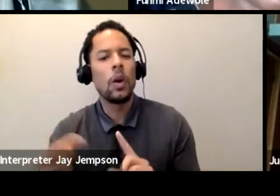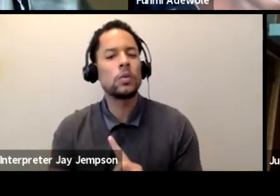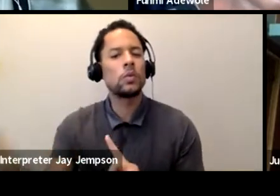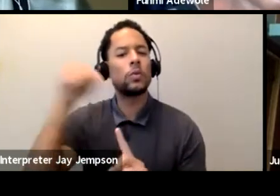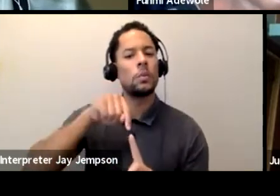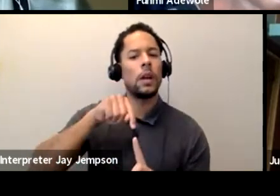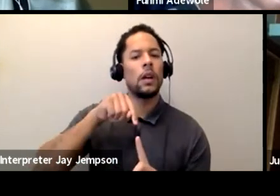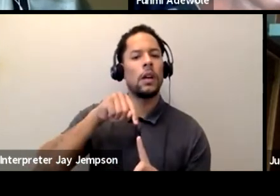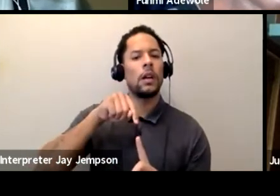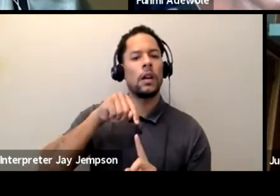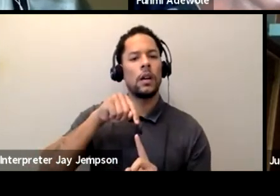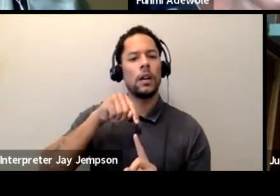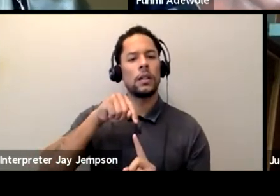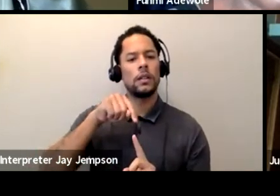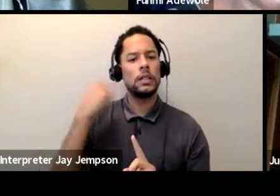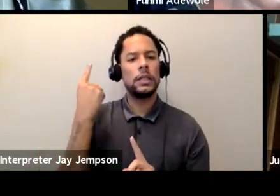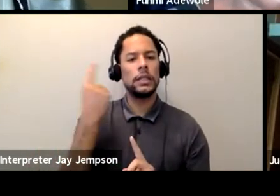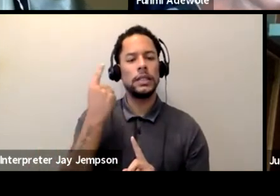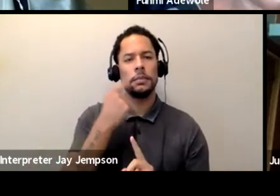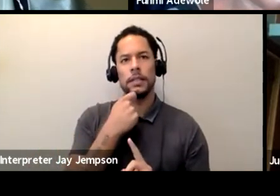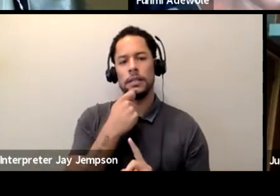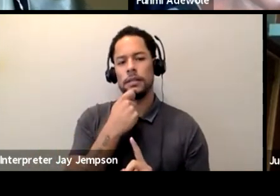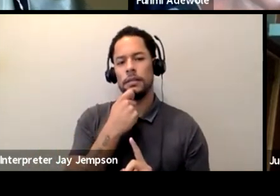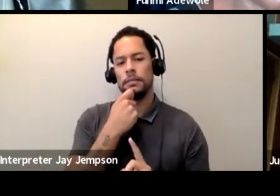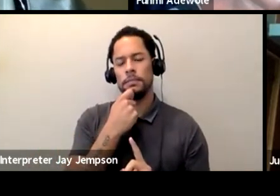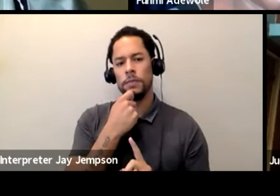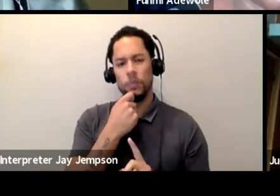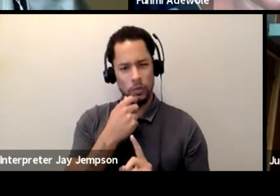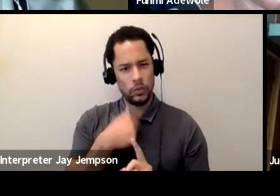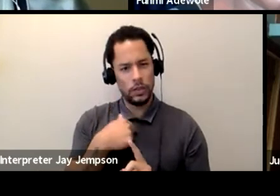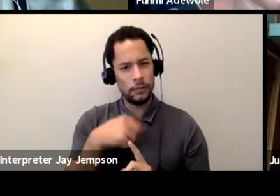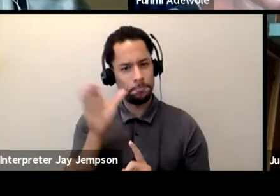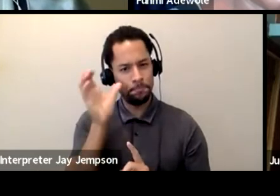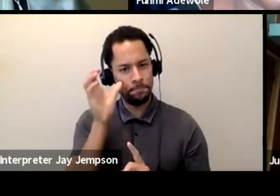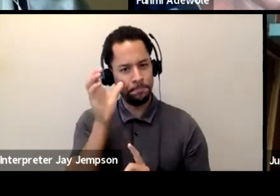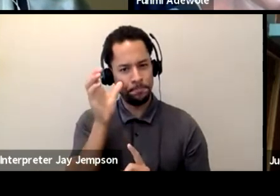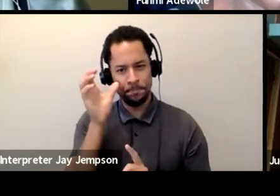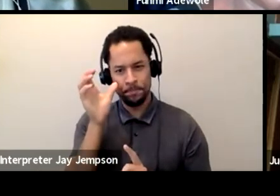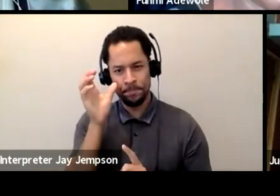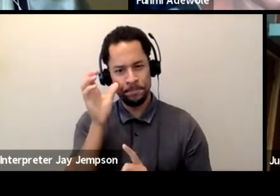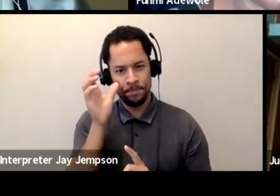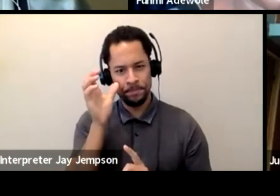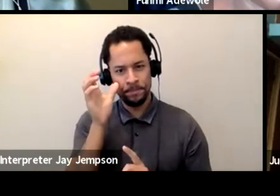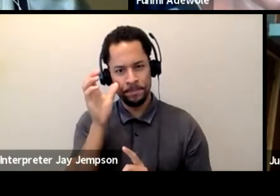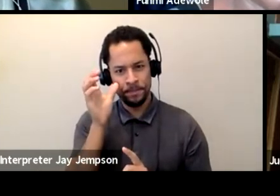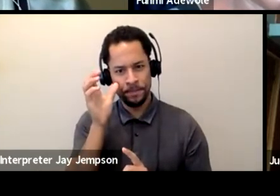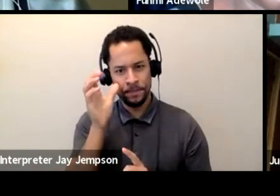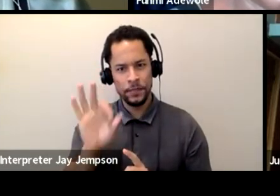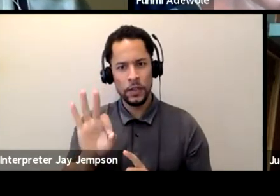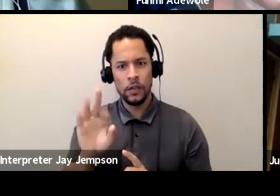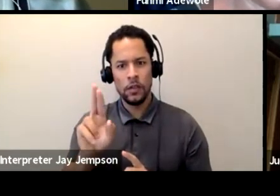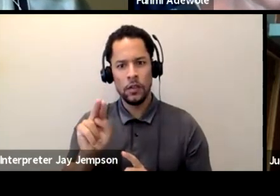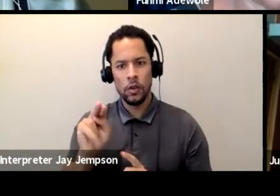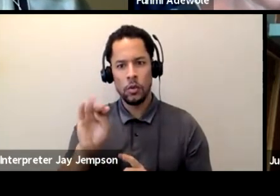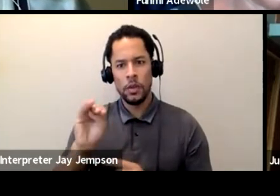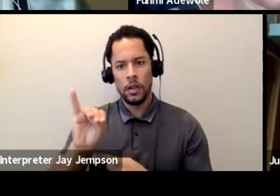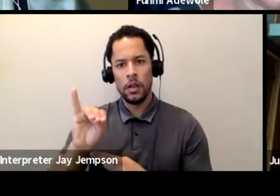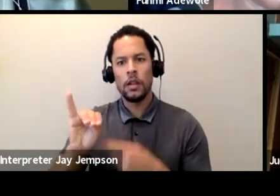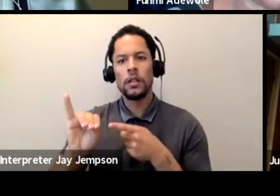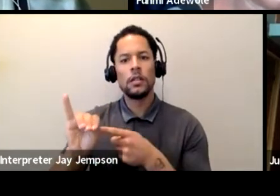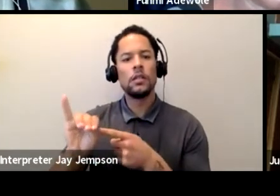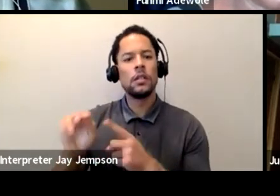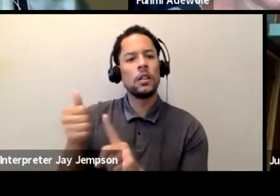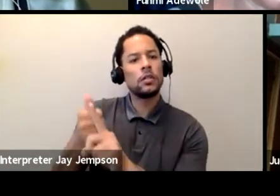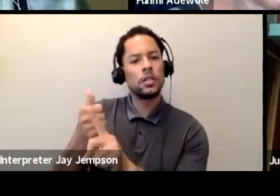Something I've kind of observed, which is interesting as the three of you are talking, is that Fumi has dramatogged someone else. So she's